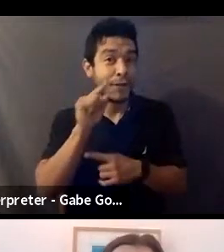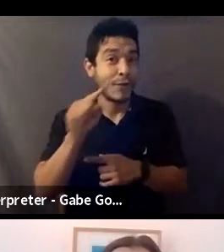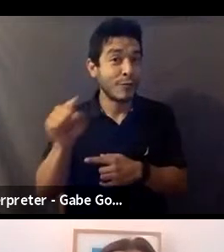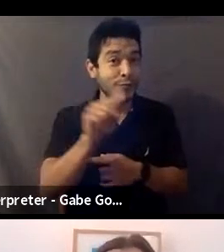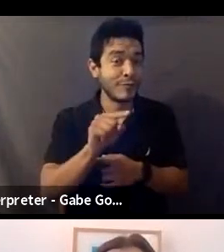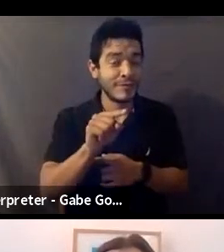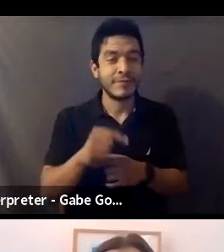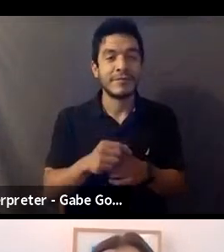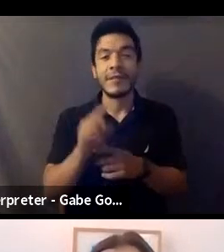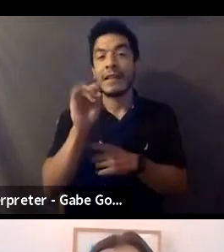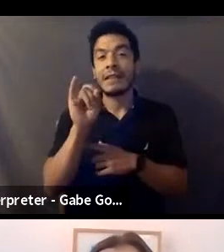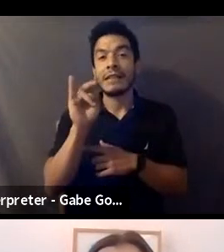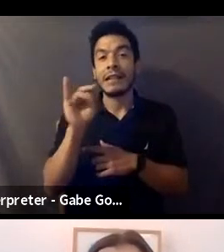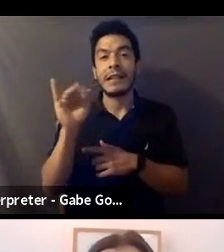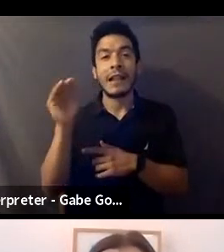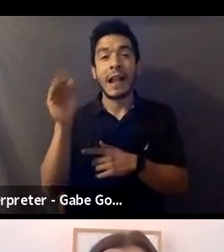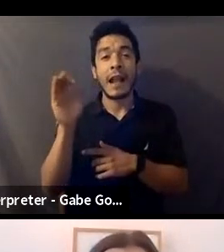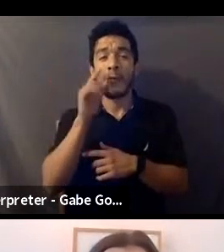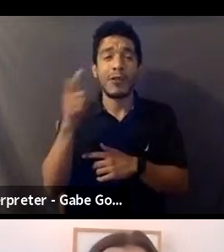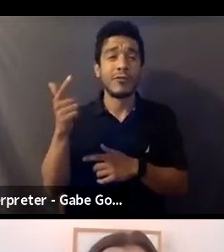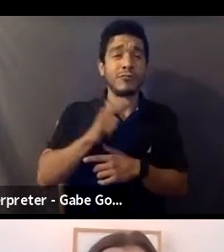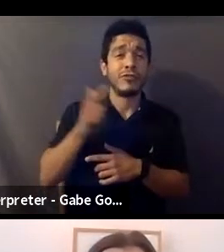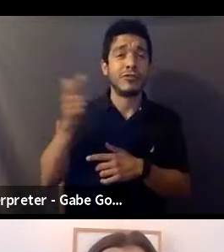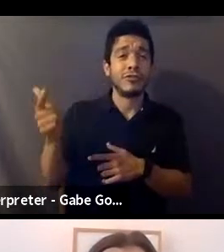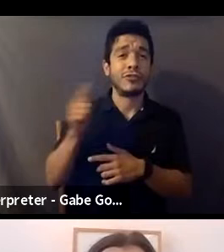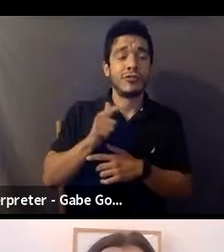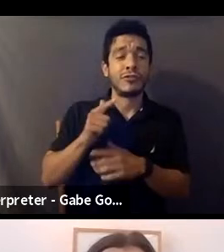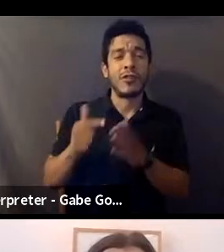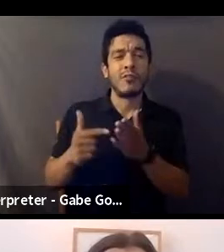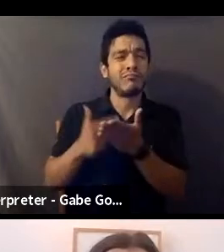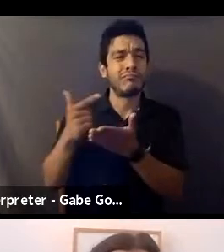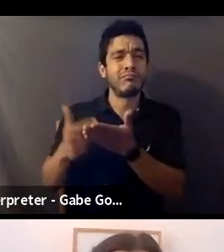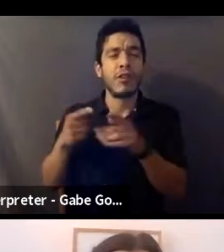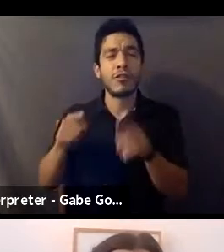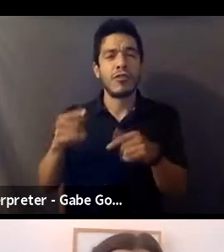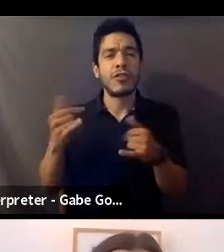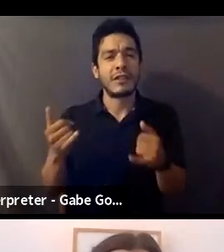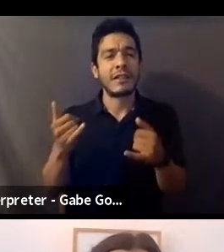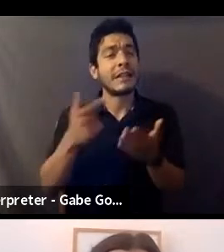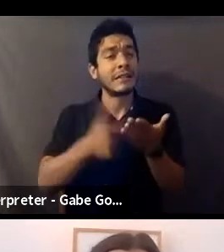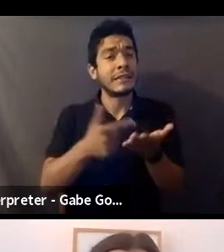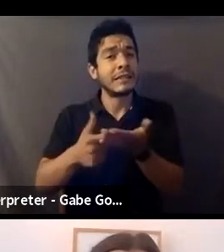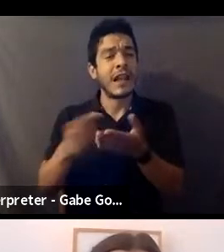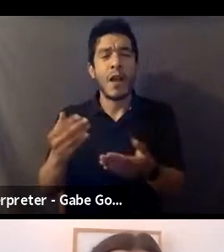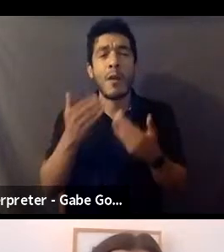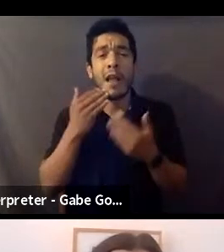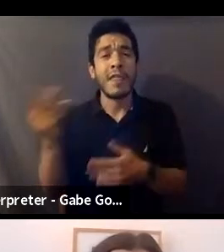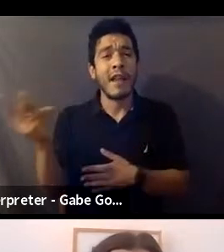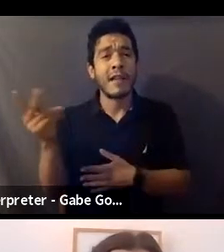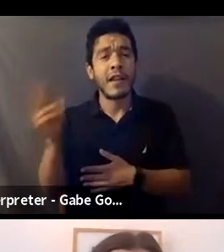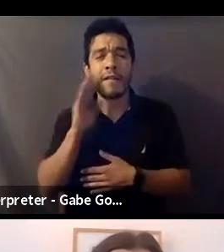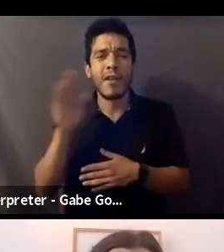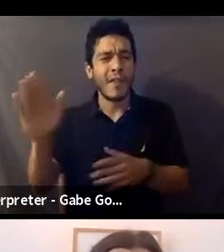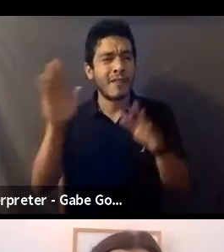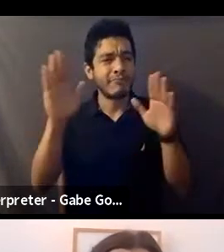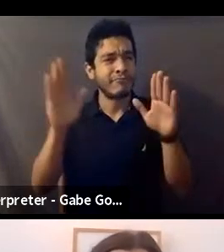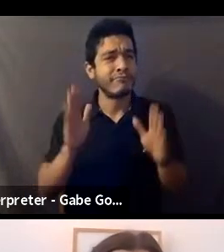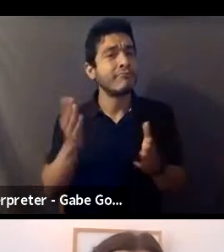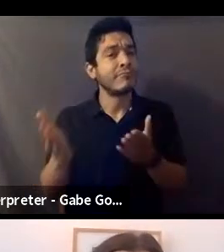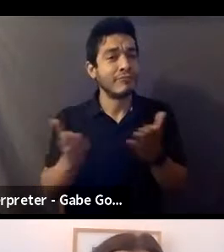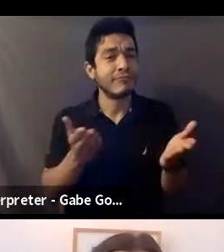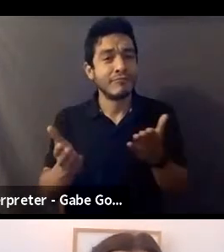Destiny and Gabe will be switching off periodically throughout today's discussion, and we thank them for their excellent service.